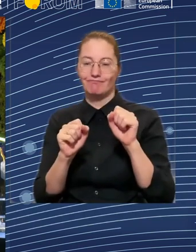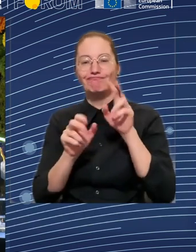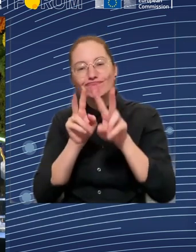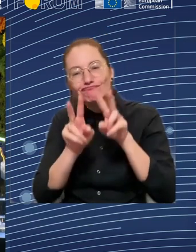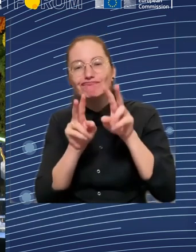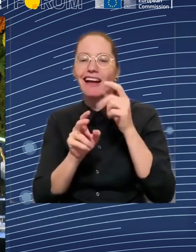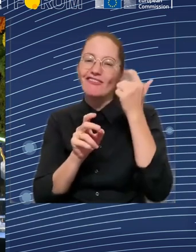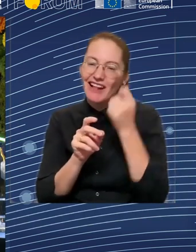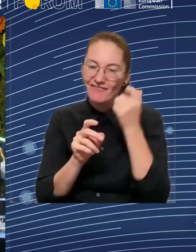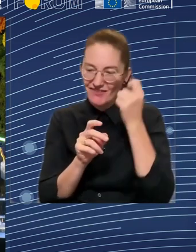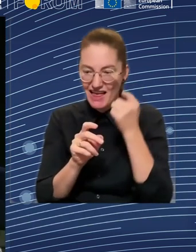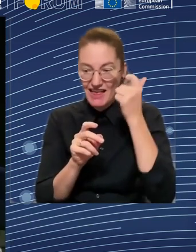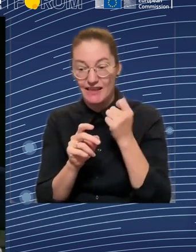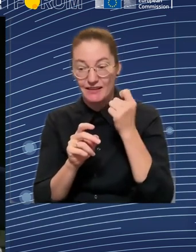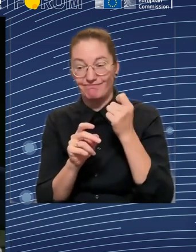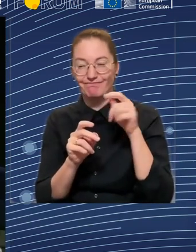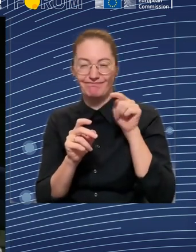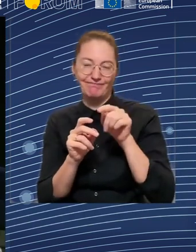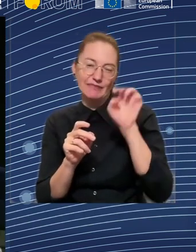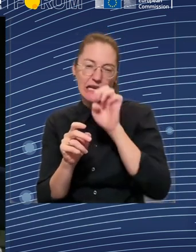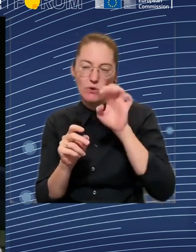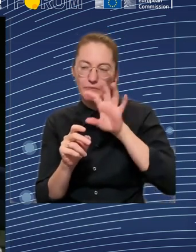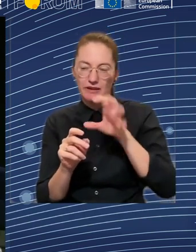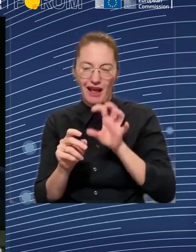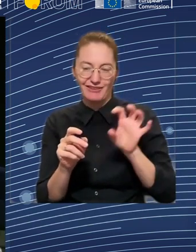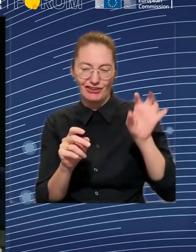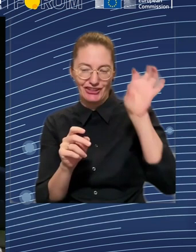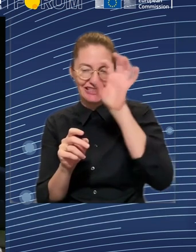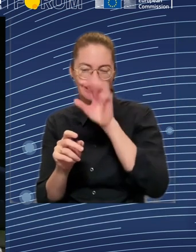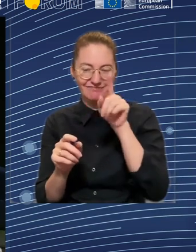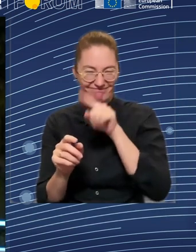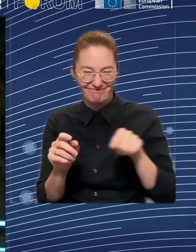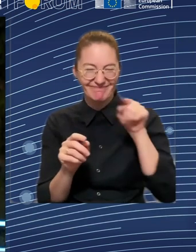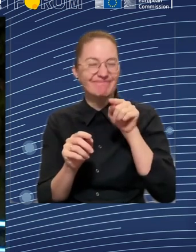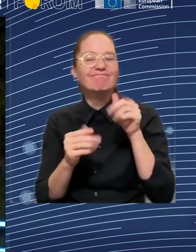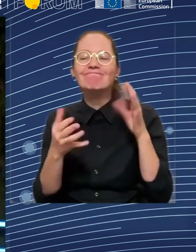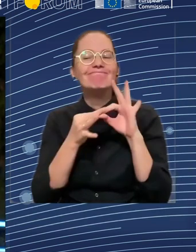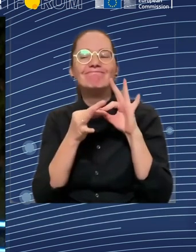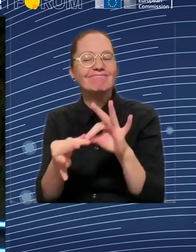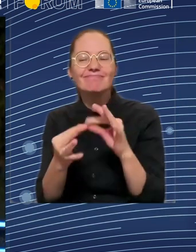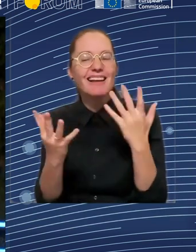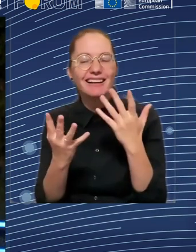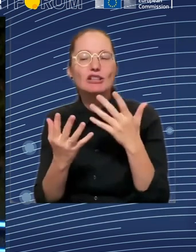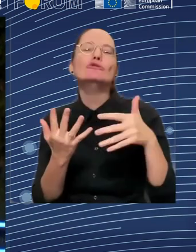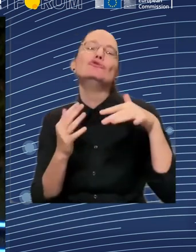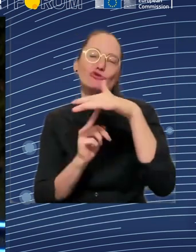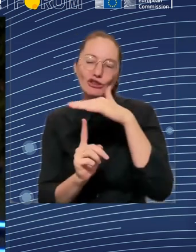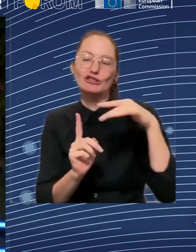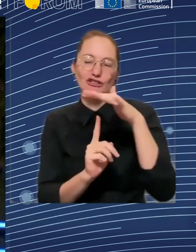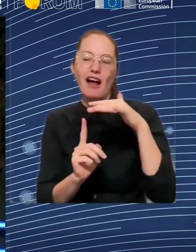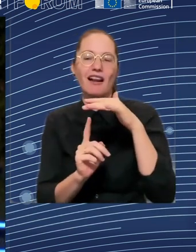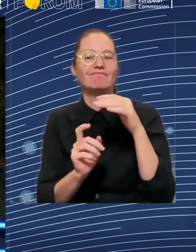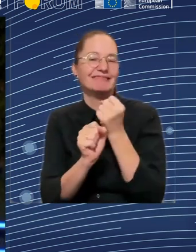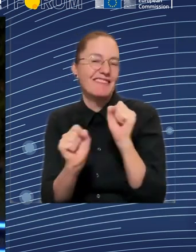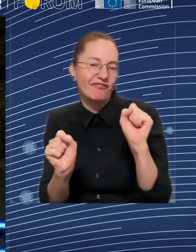with immigration. That's the first thing to note. The other thing I would like to note, I have